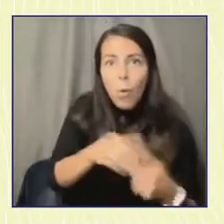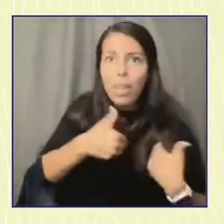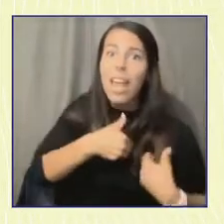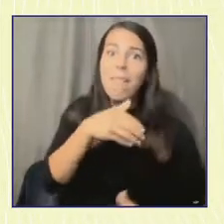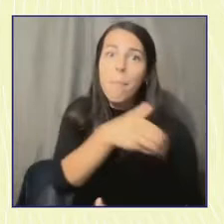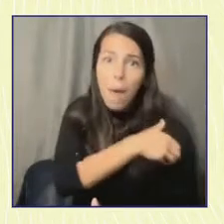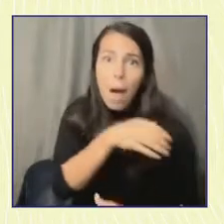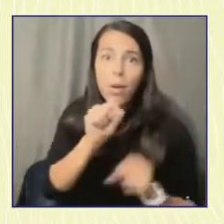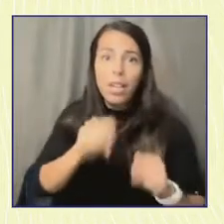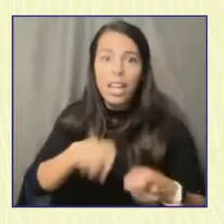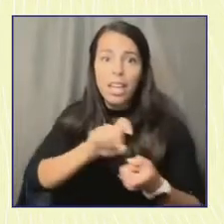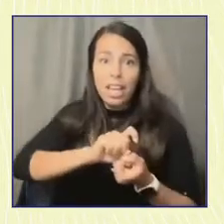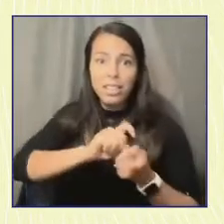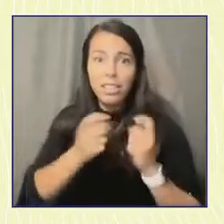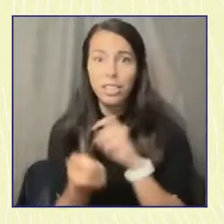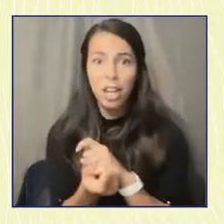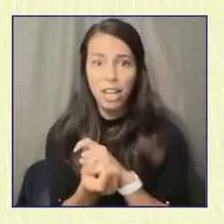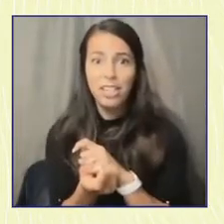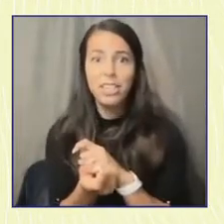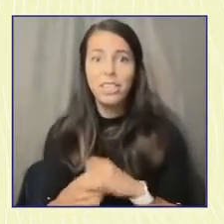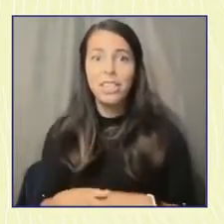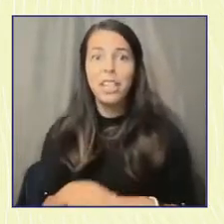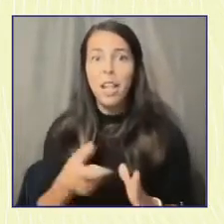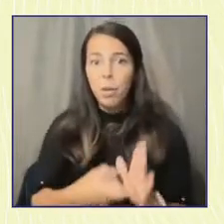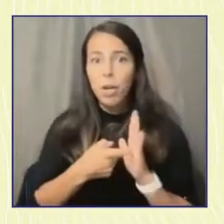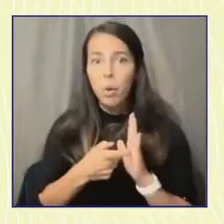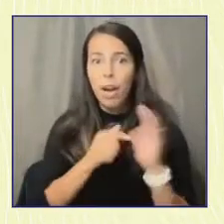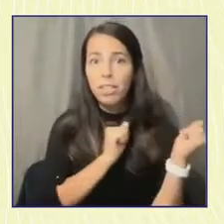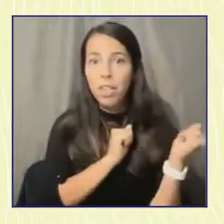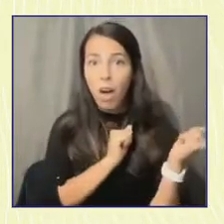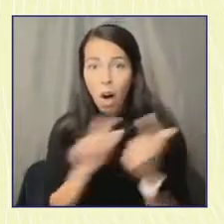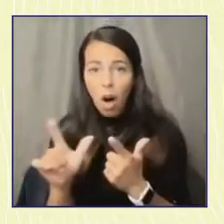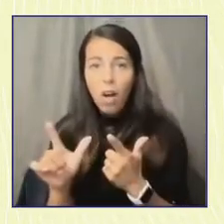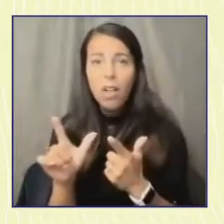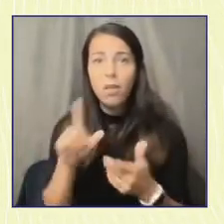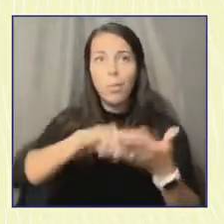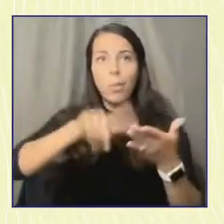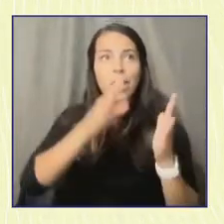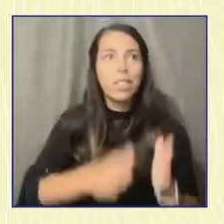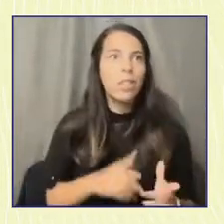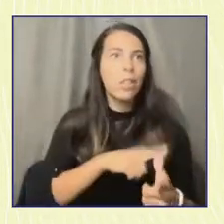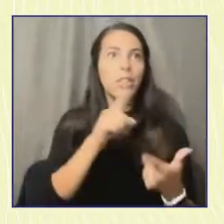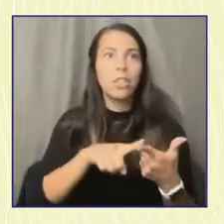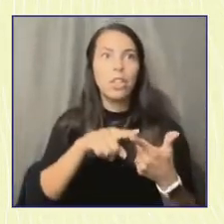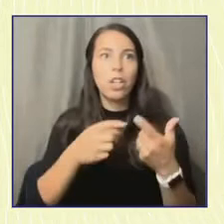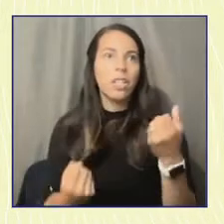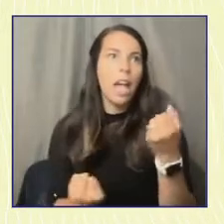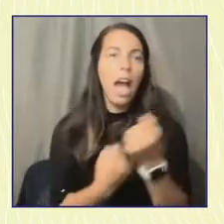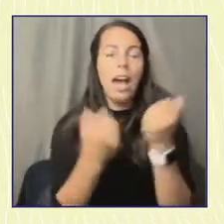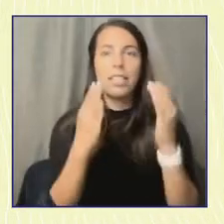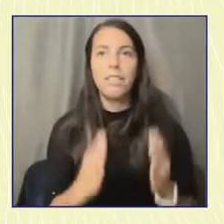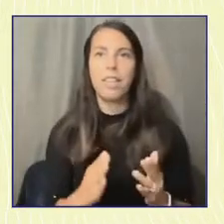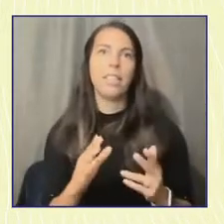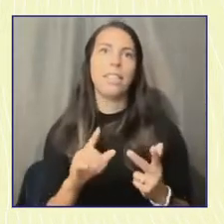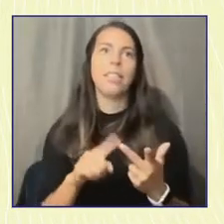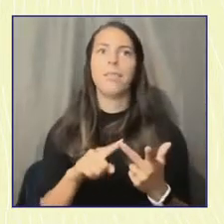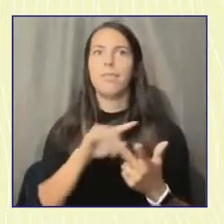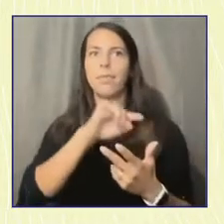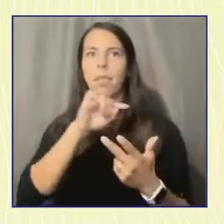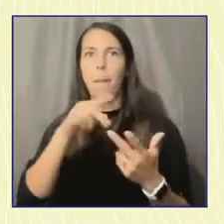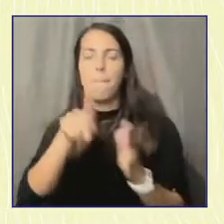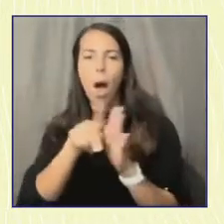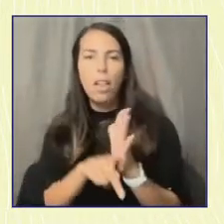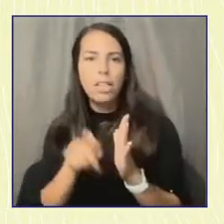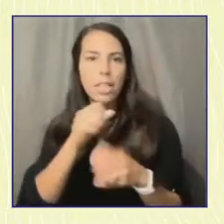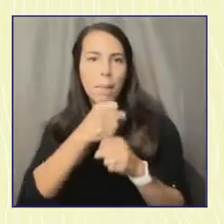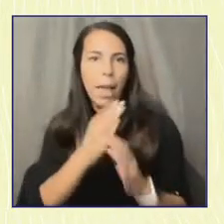And that requires all of us, organizers, researchers, activists, and policymakers, putting in the work. If